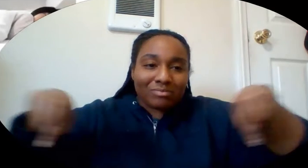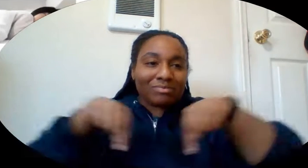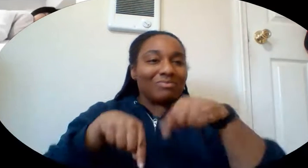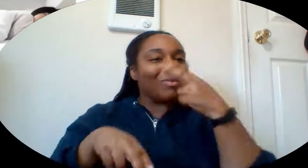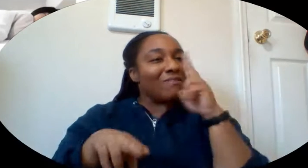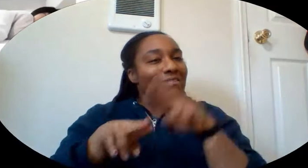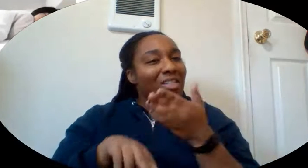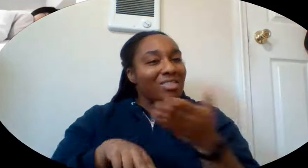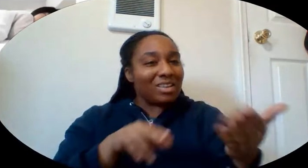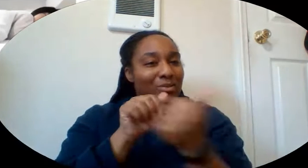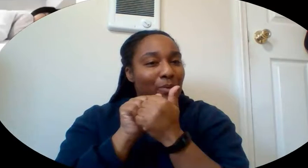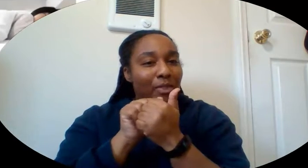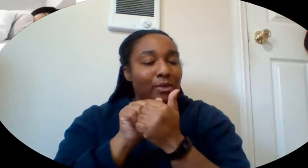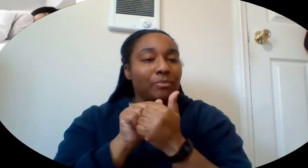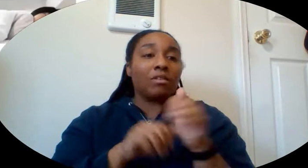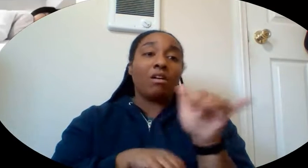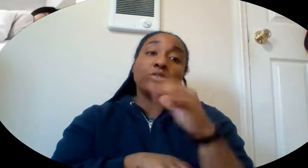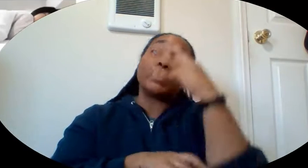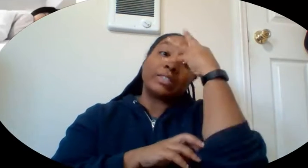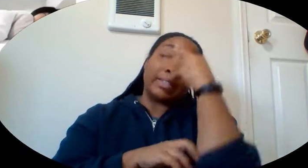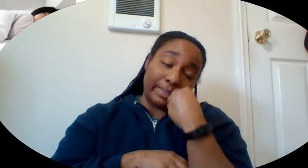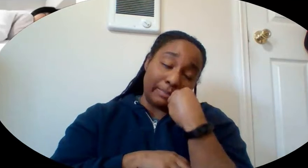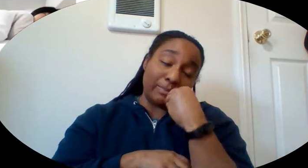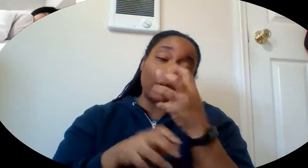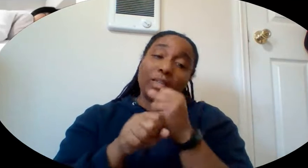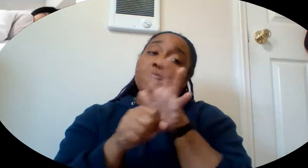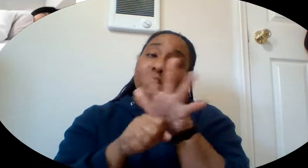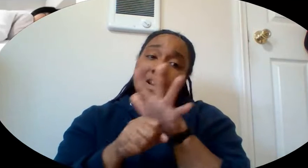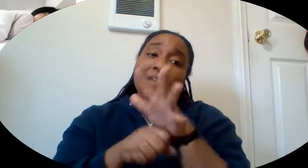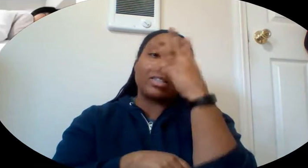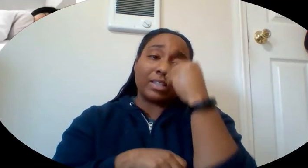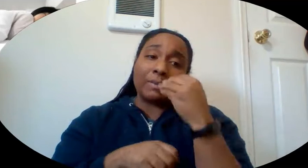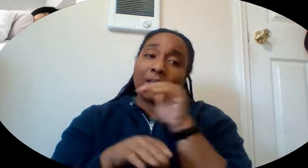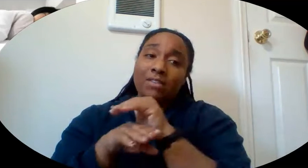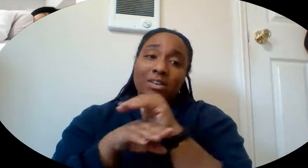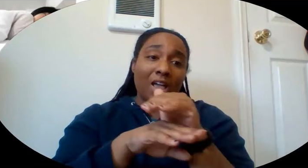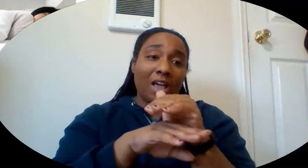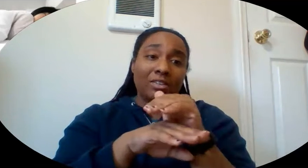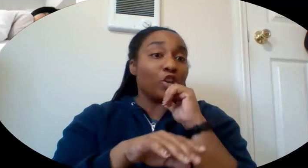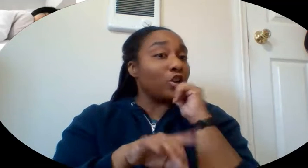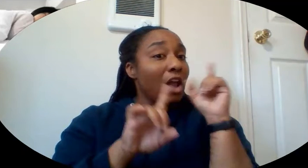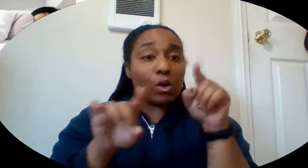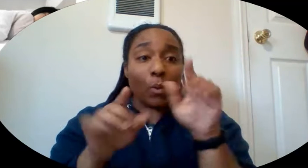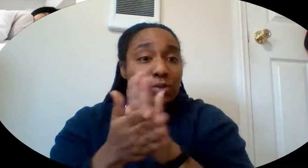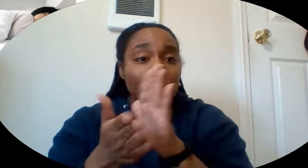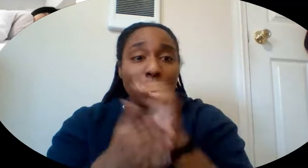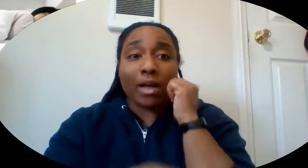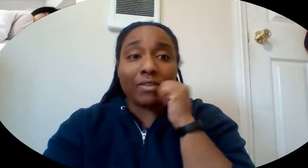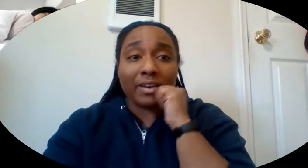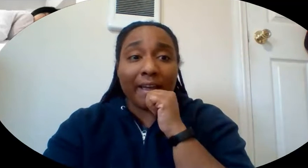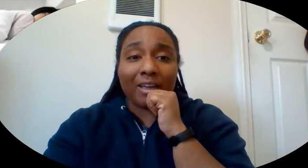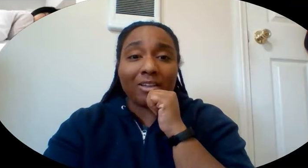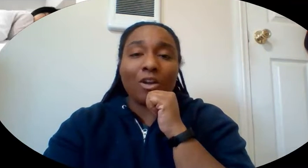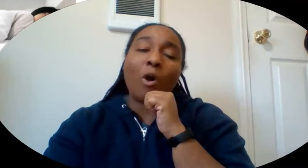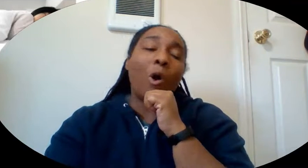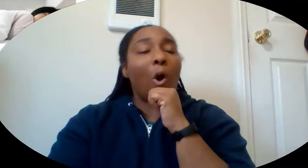And sleeping. Make sure that you're getting enough sleep every night. Just because you're not coming to school every day right now